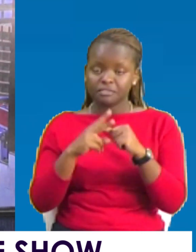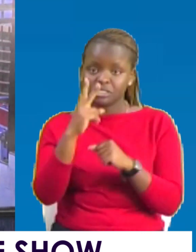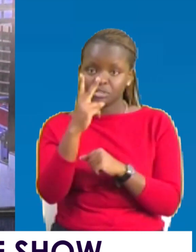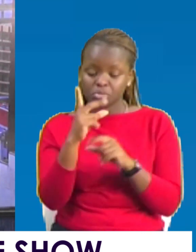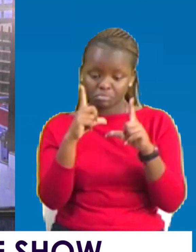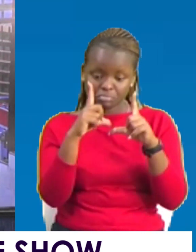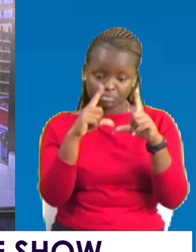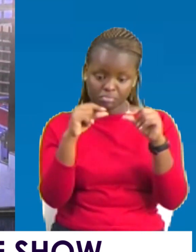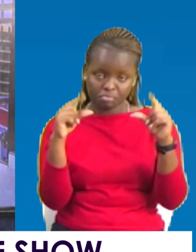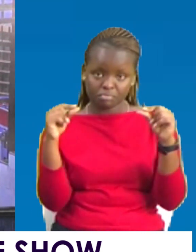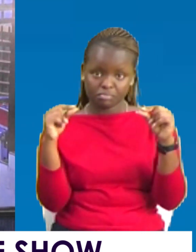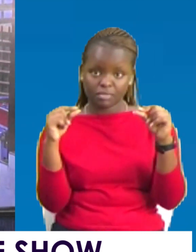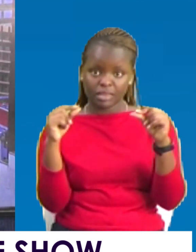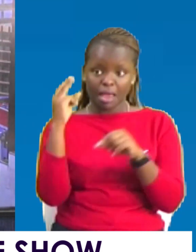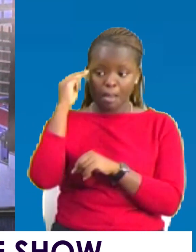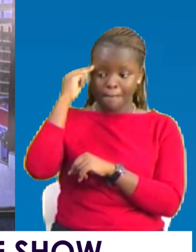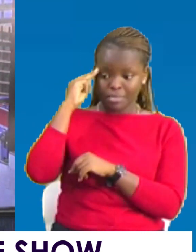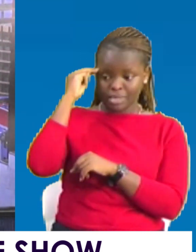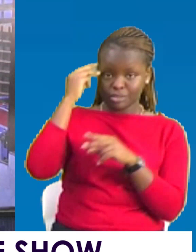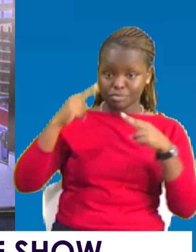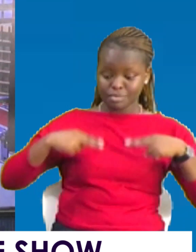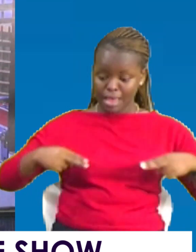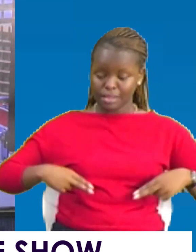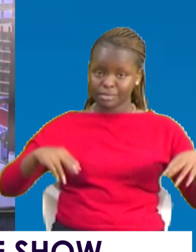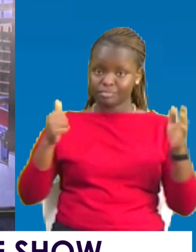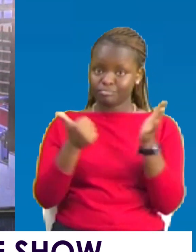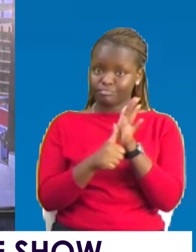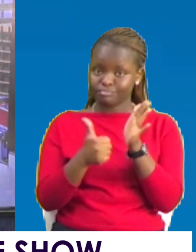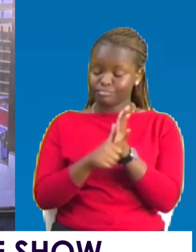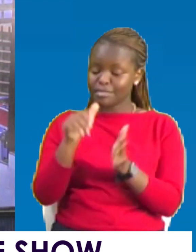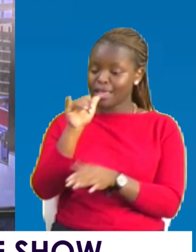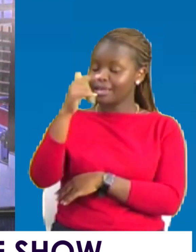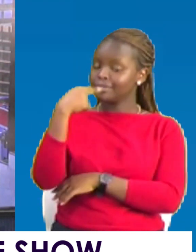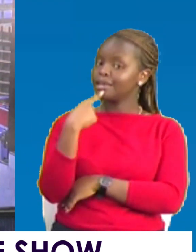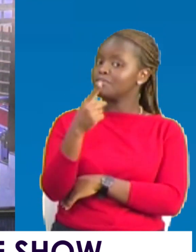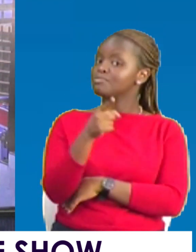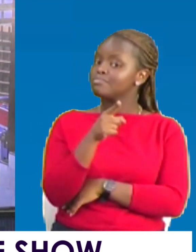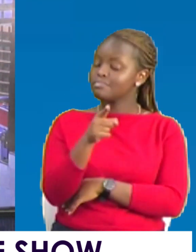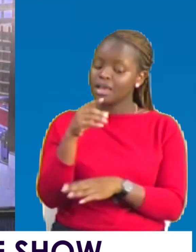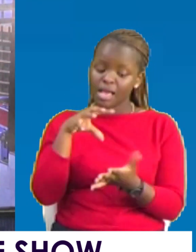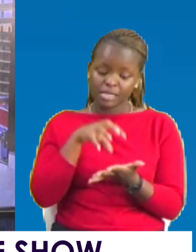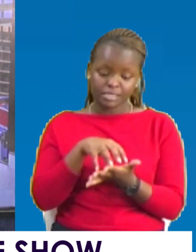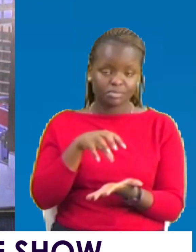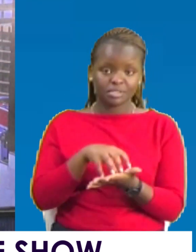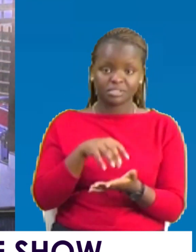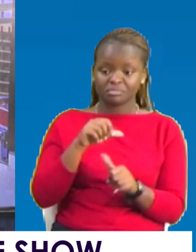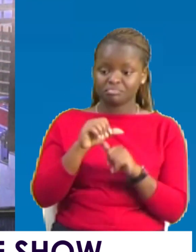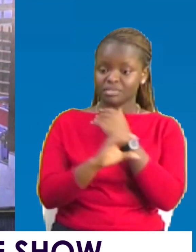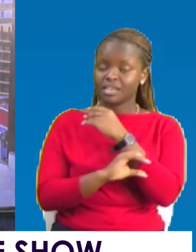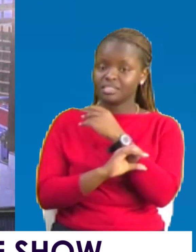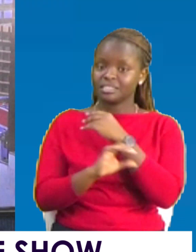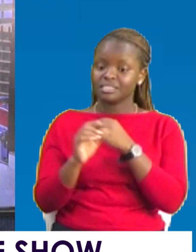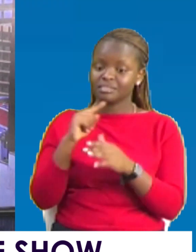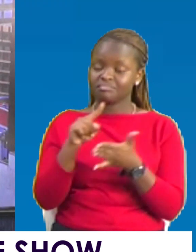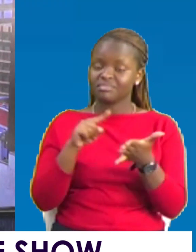Dealing with mental health issues. That should tell you about something about the state of this country. 72